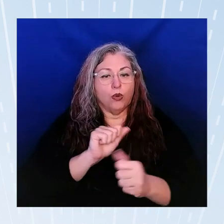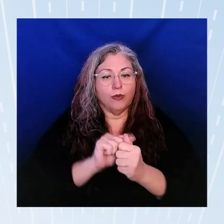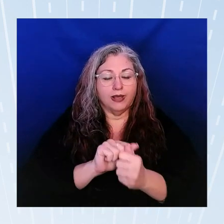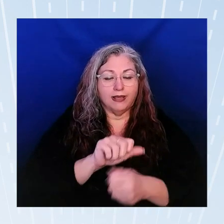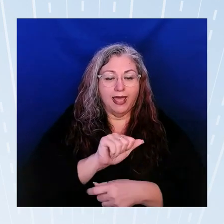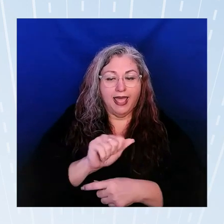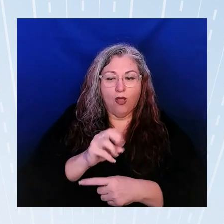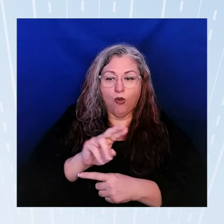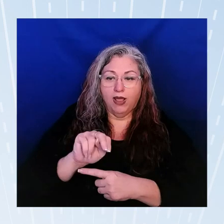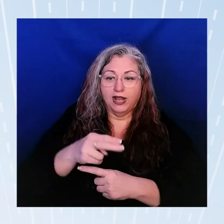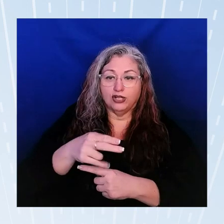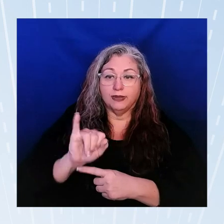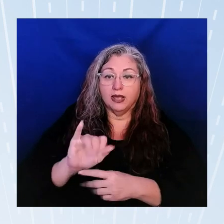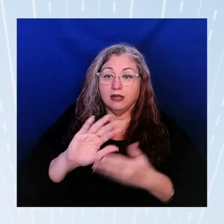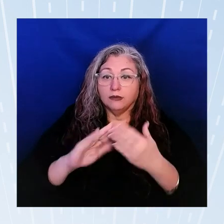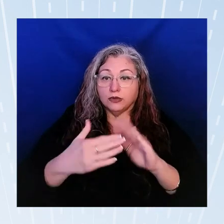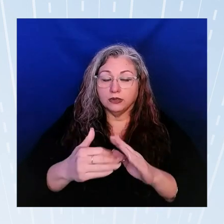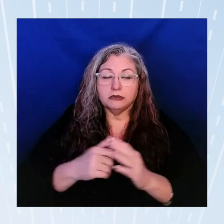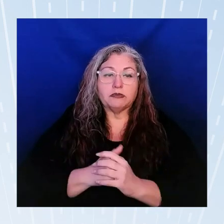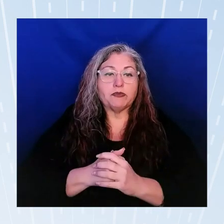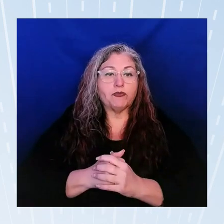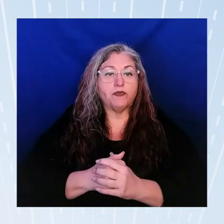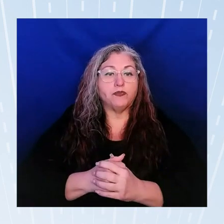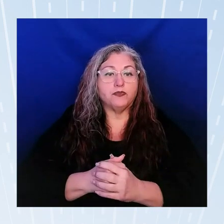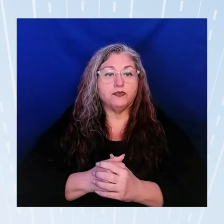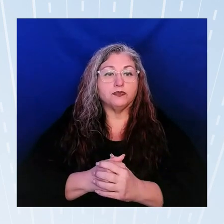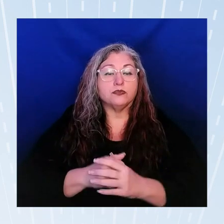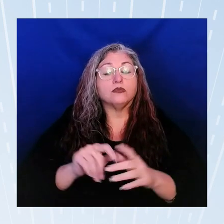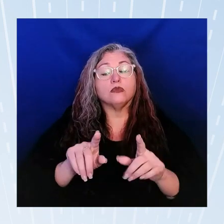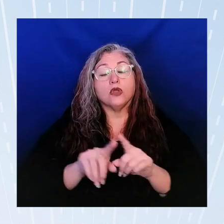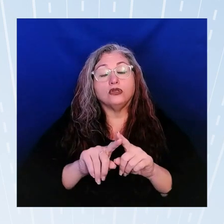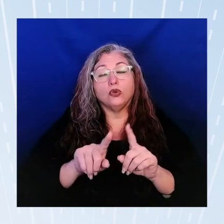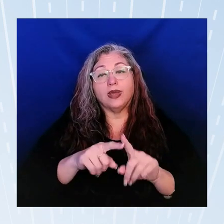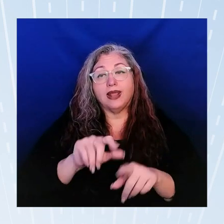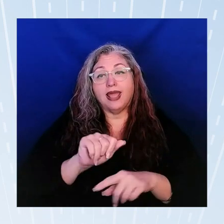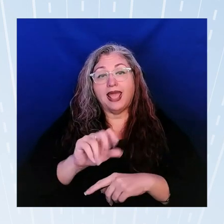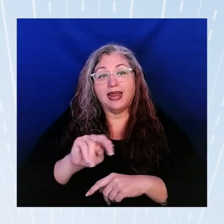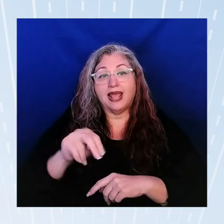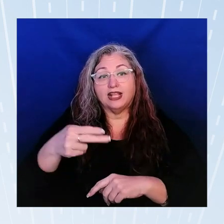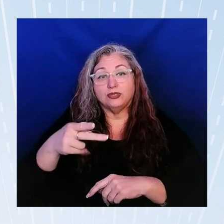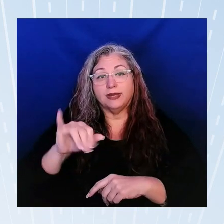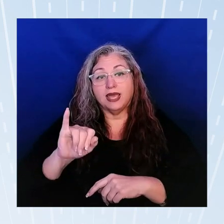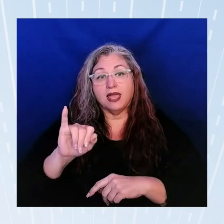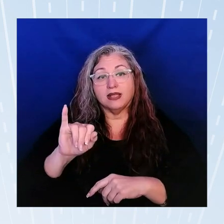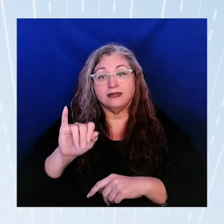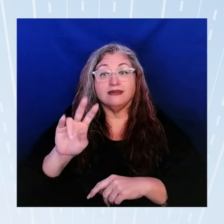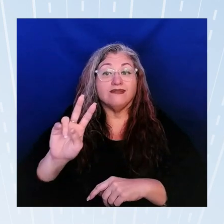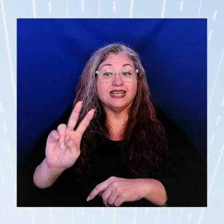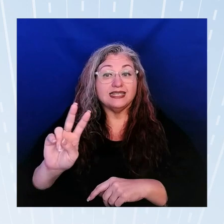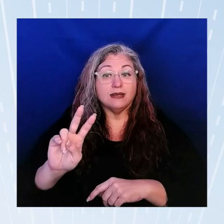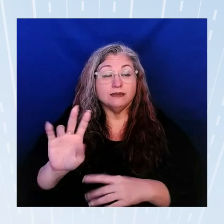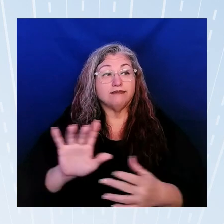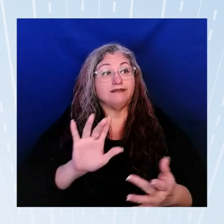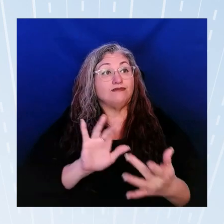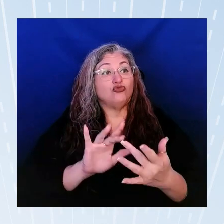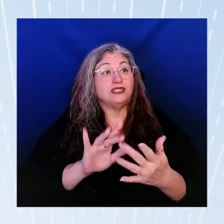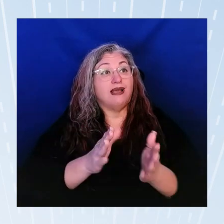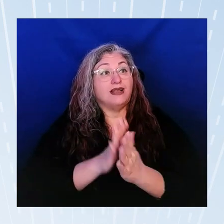communities additionally when AA and NHPI victims reach out for help